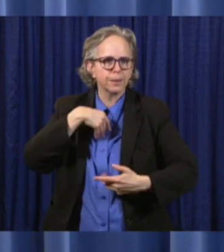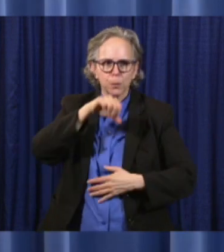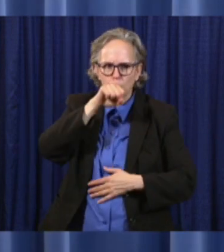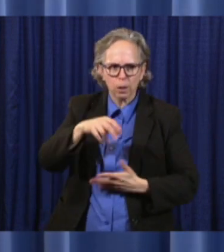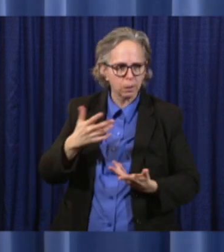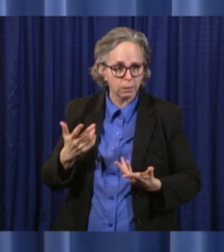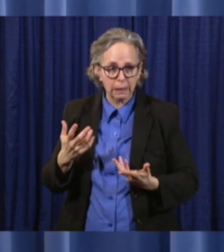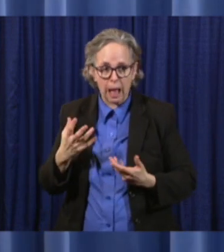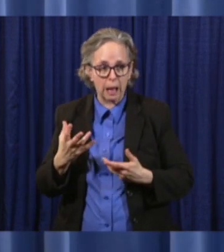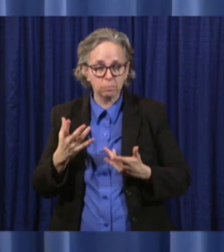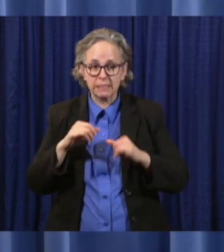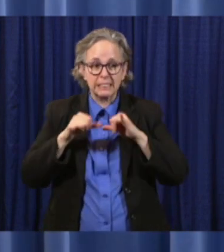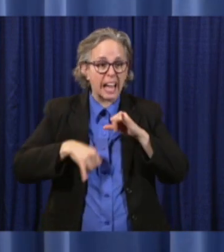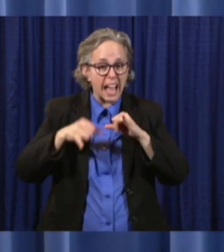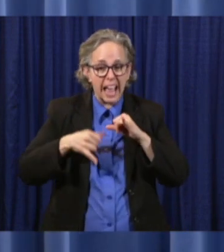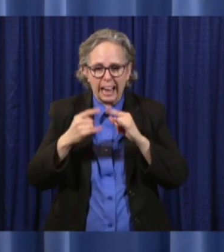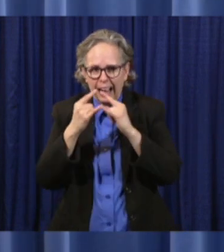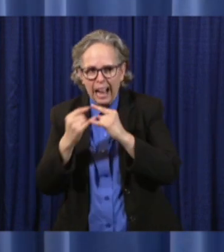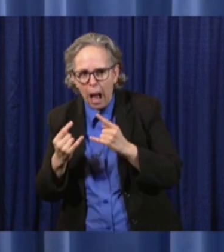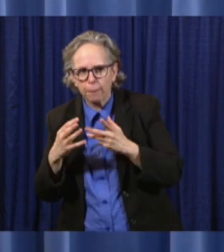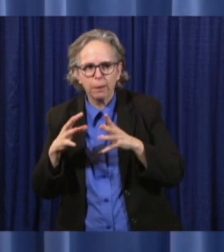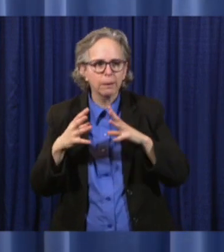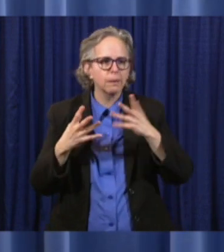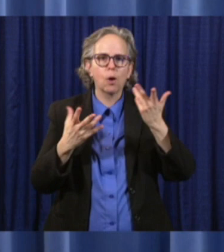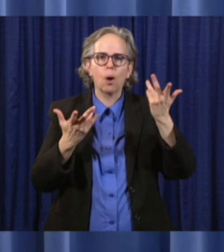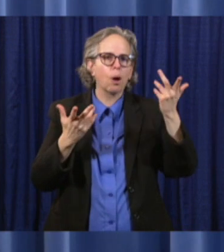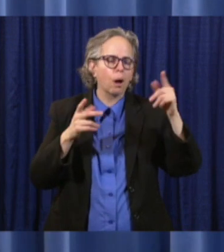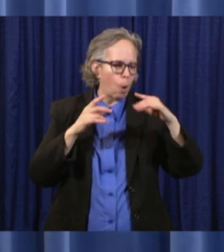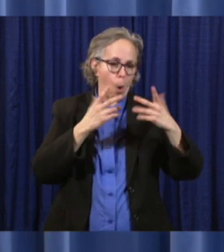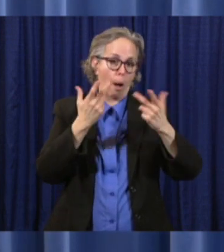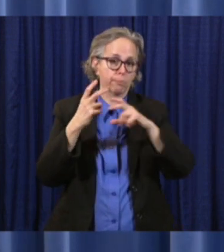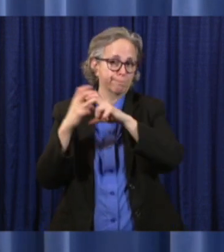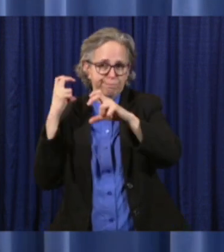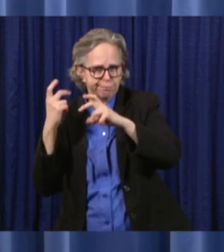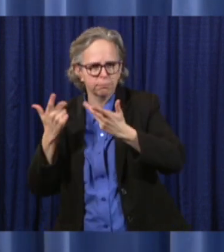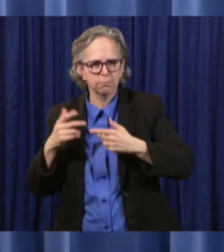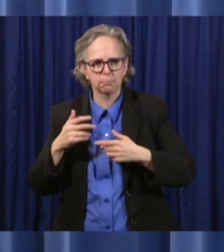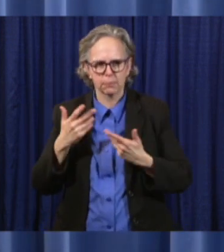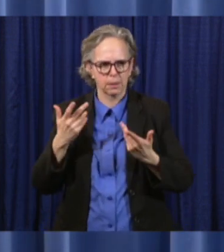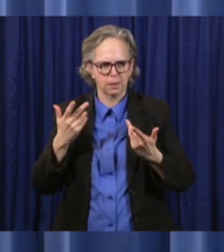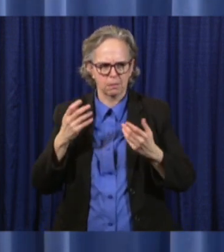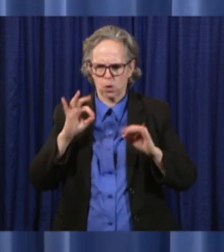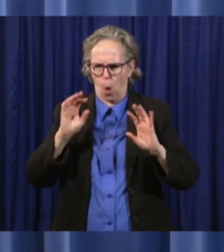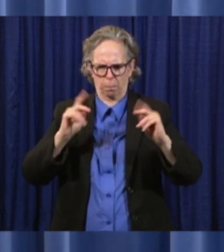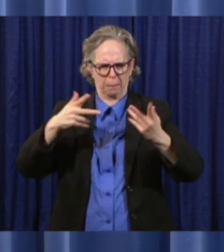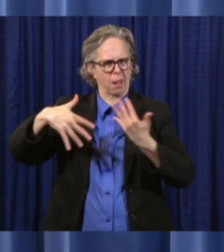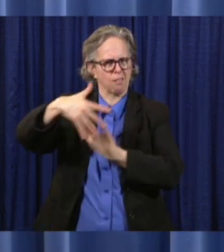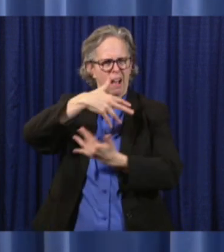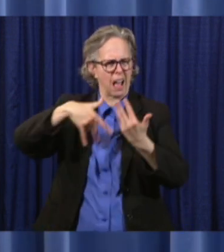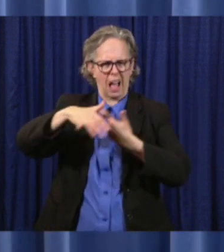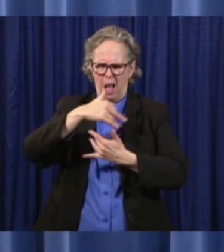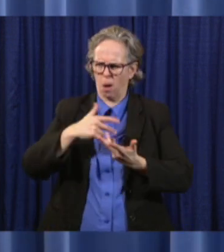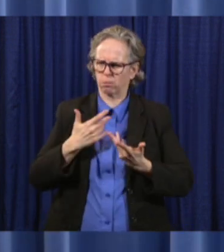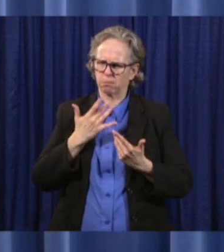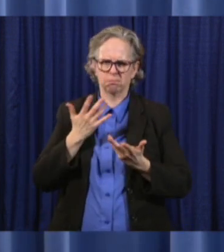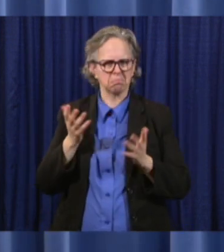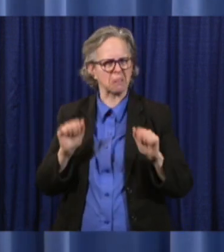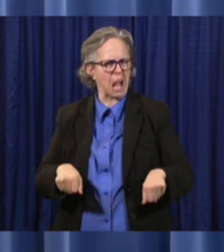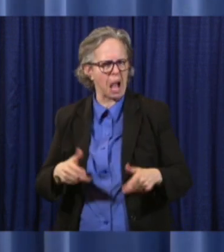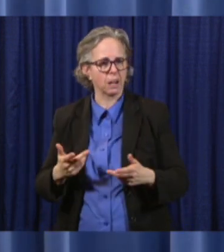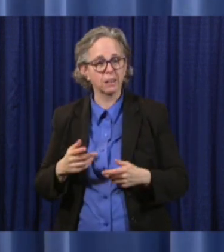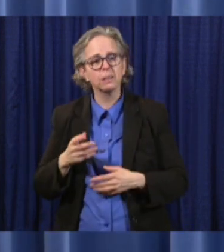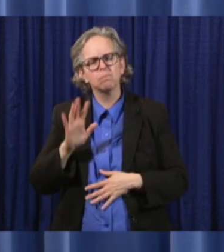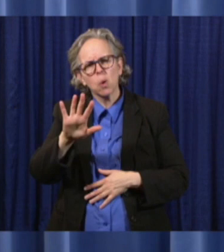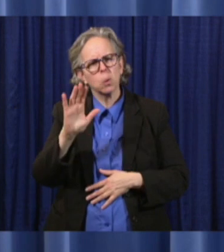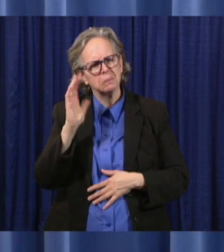be in their own tent or they can be in their own camper and really not have a whole lot of contact with other people. So it would seem to me